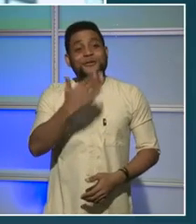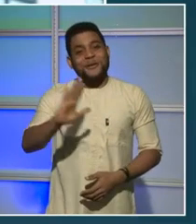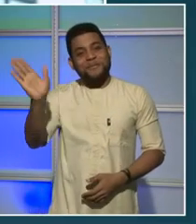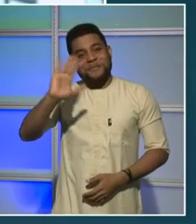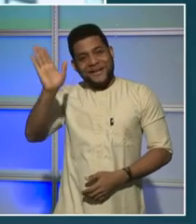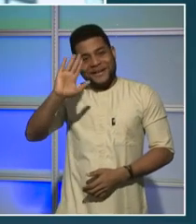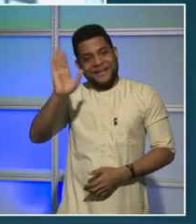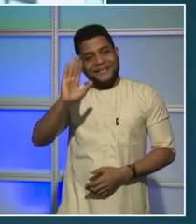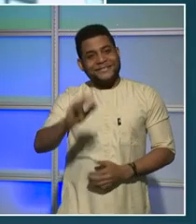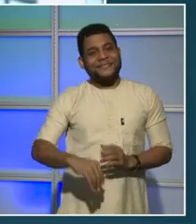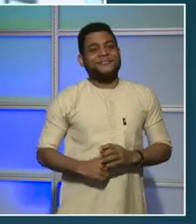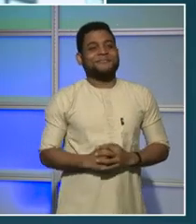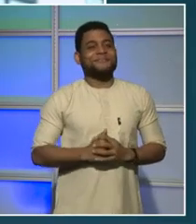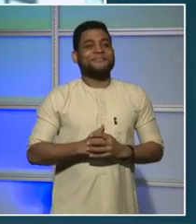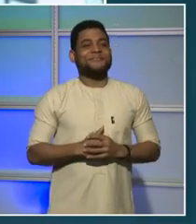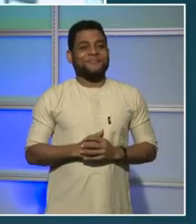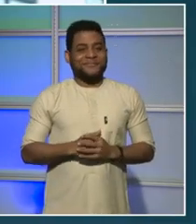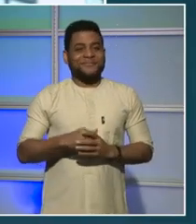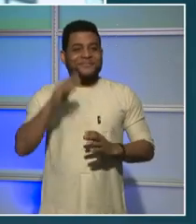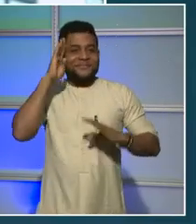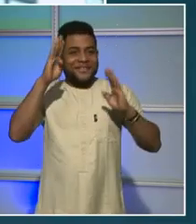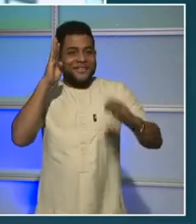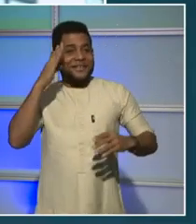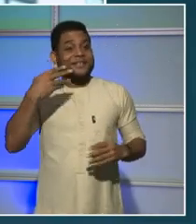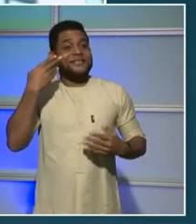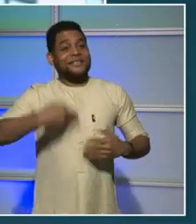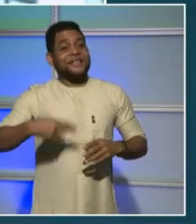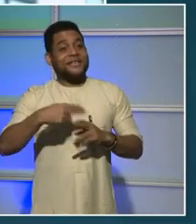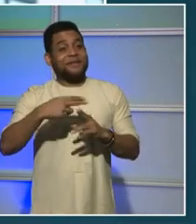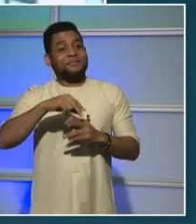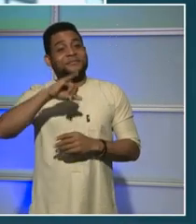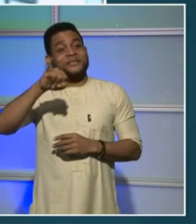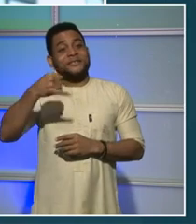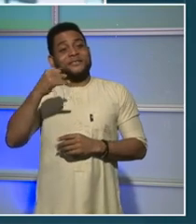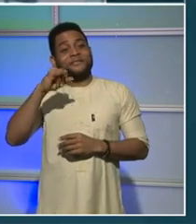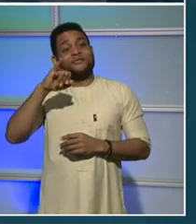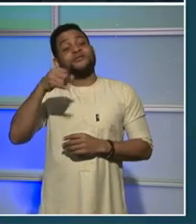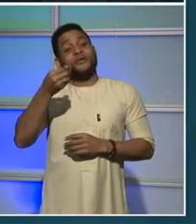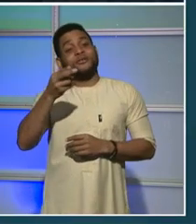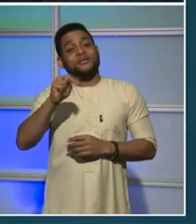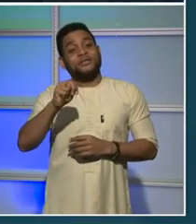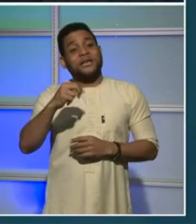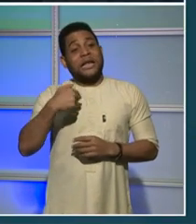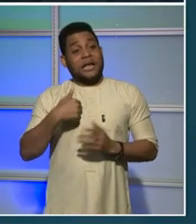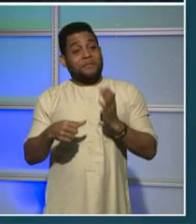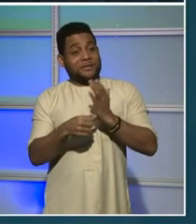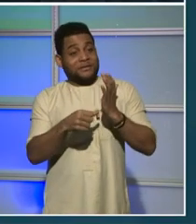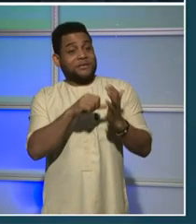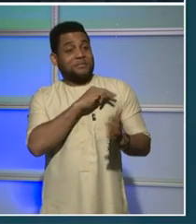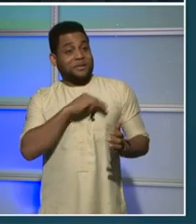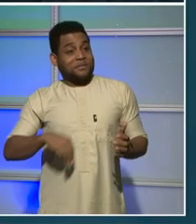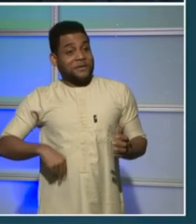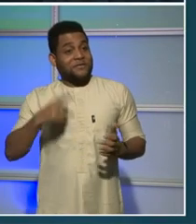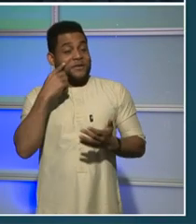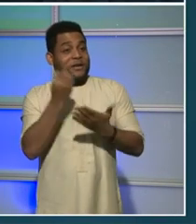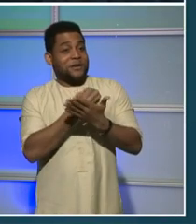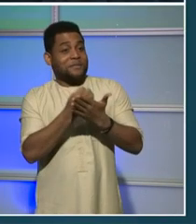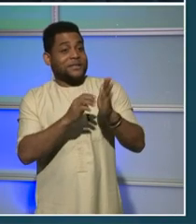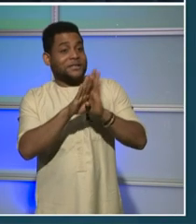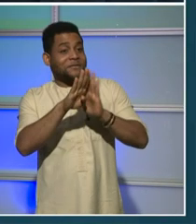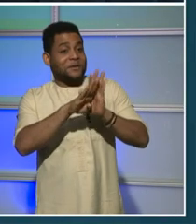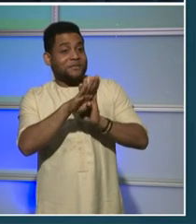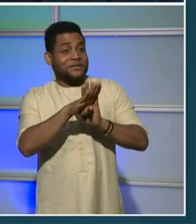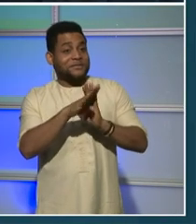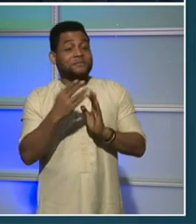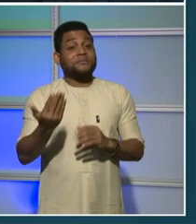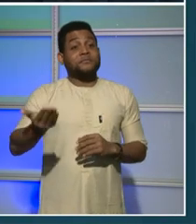Hi everyone, I'm John Falcicchio, Deputy Mayor for Planning and Economic Development. At the start of her second term, Mayor Bowser sent a bold goal of